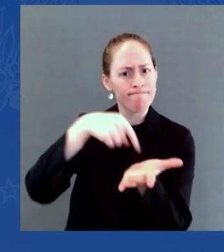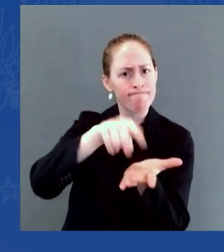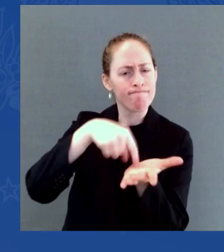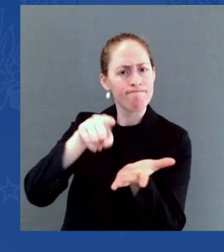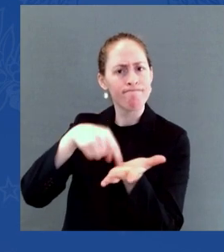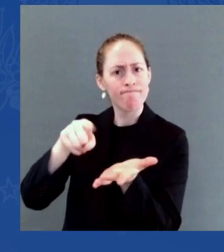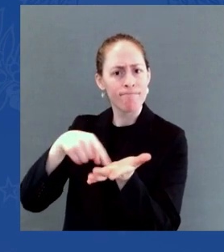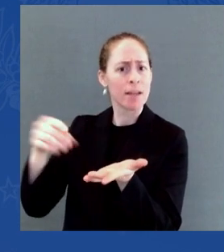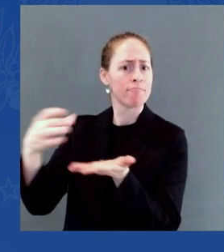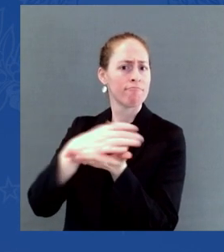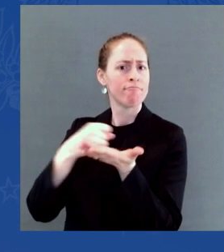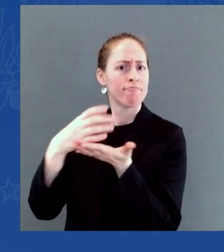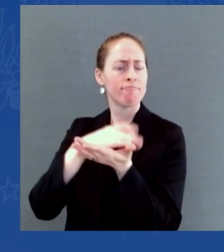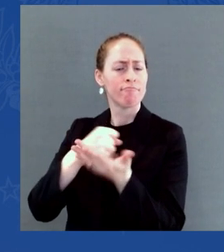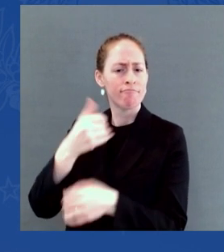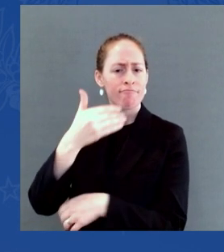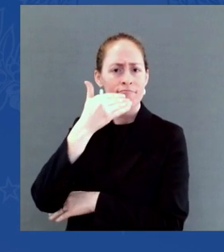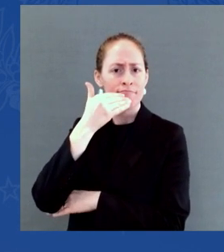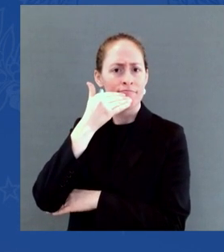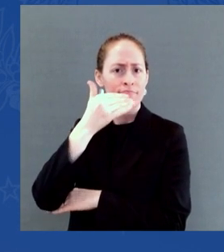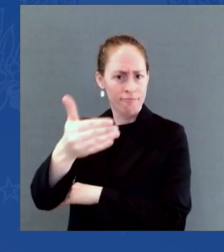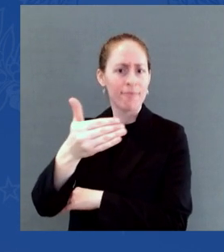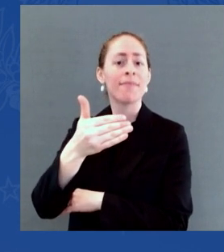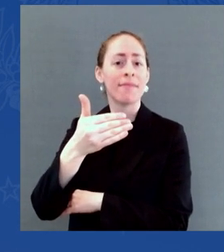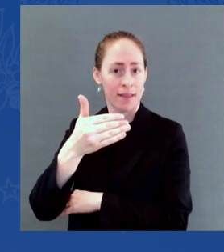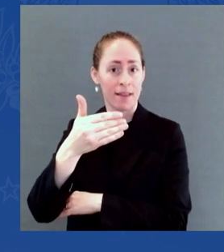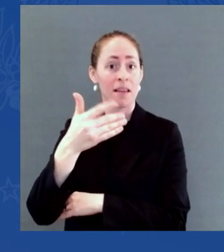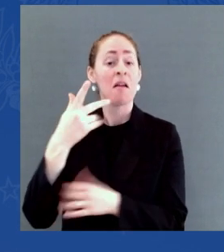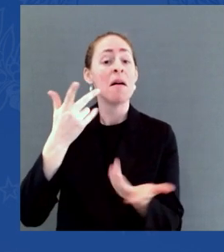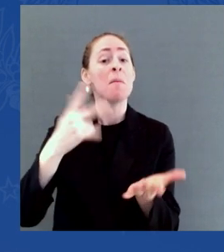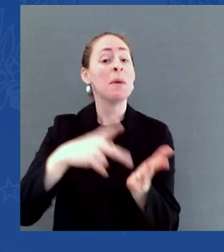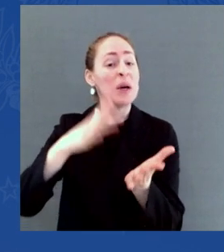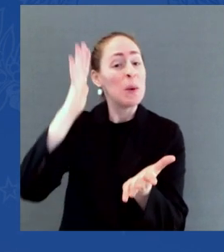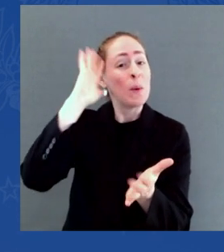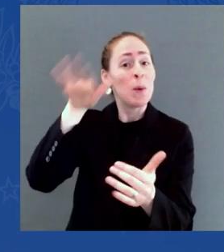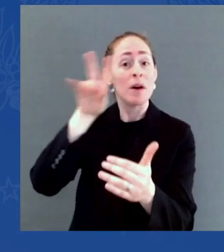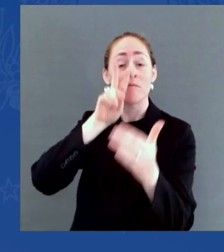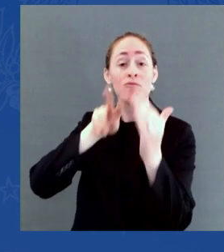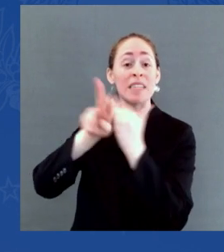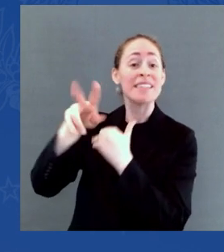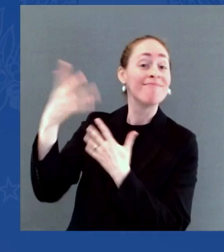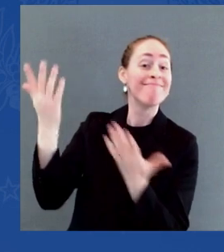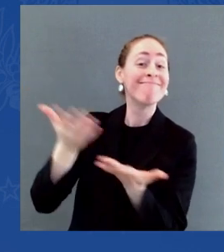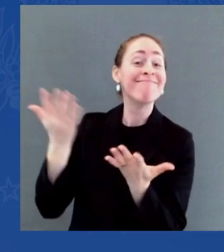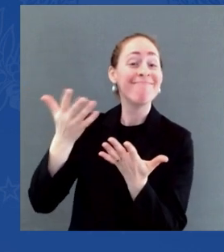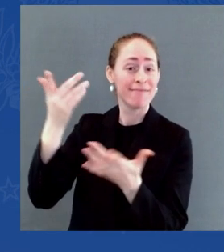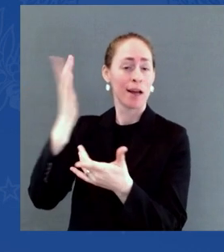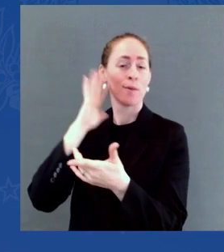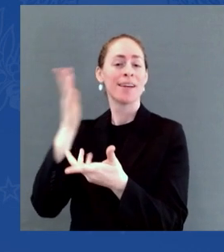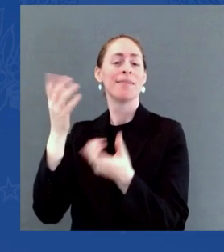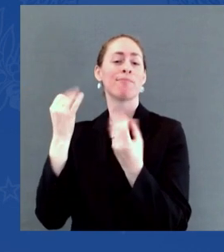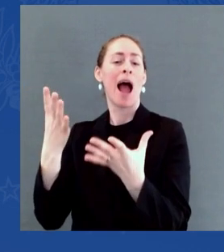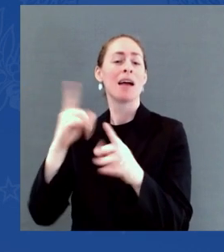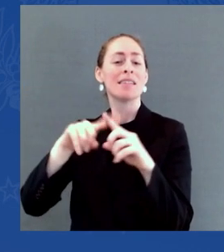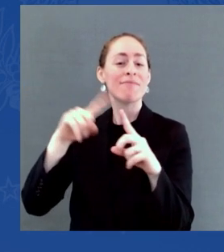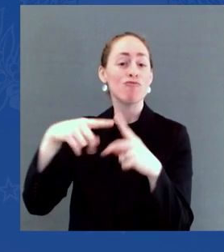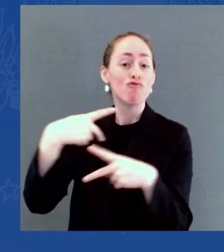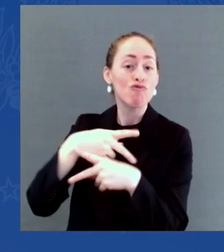quickly and get products that people want onto the shelves all across the country.